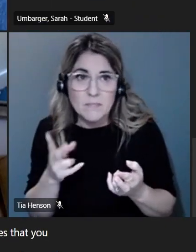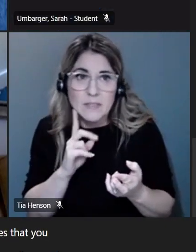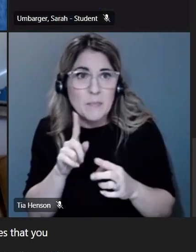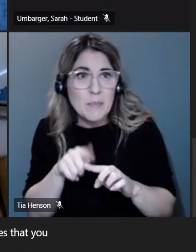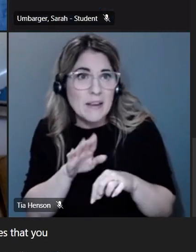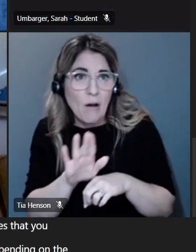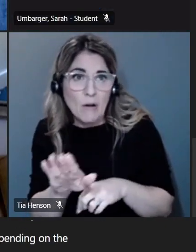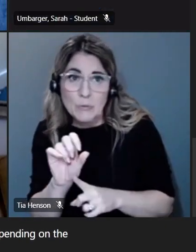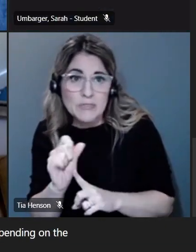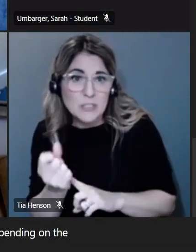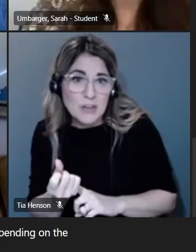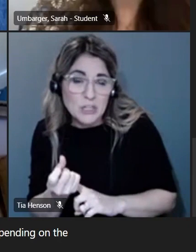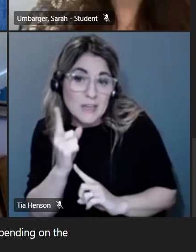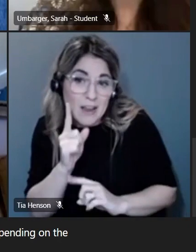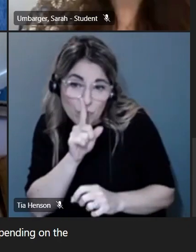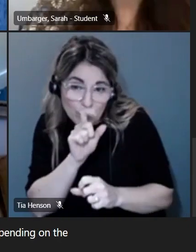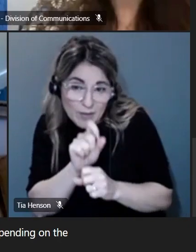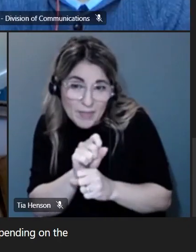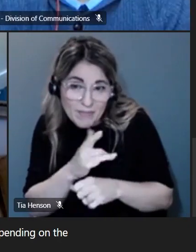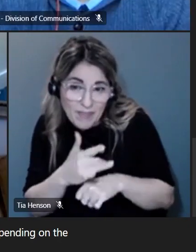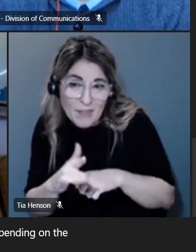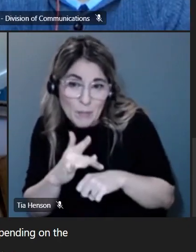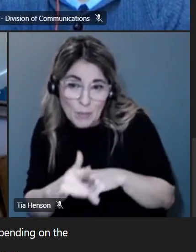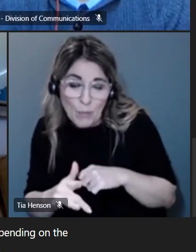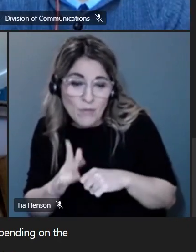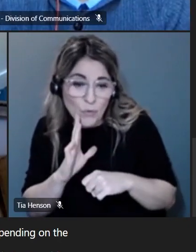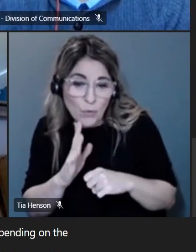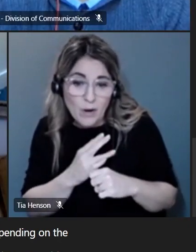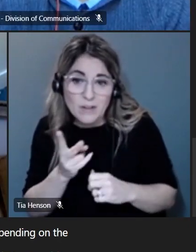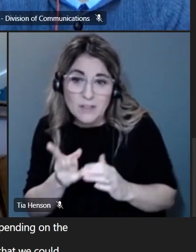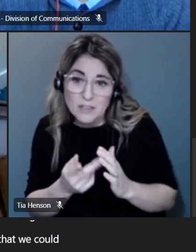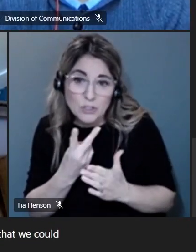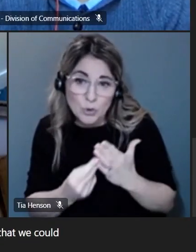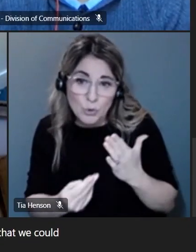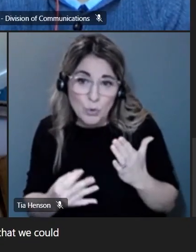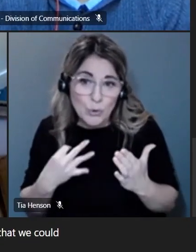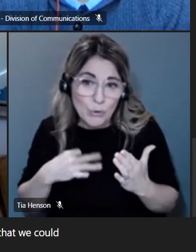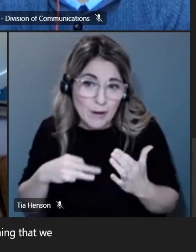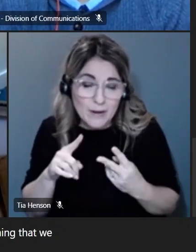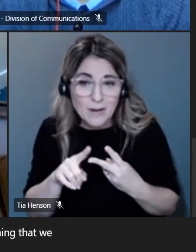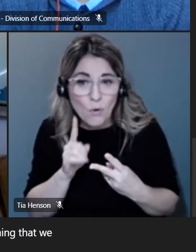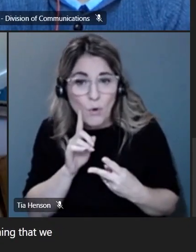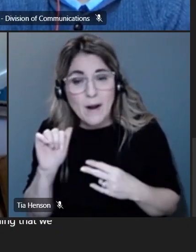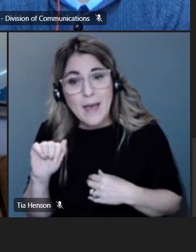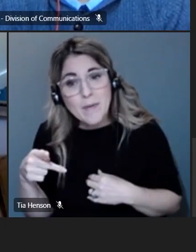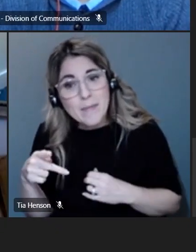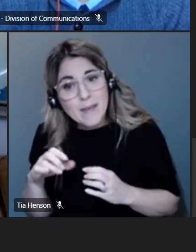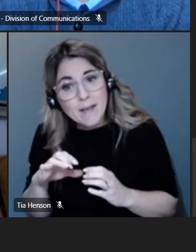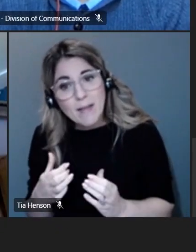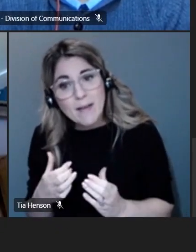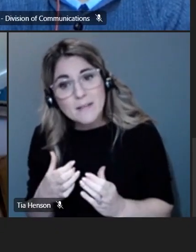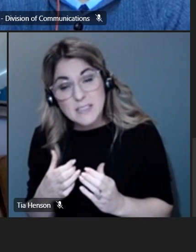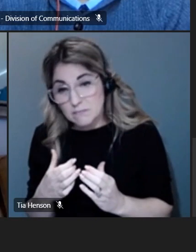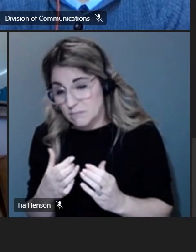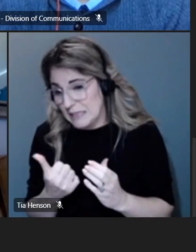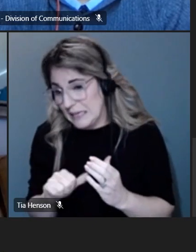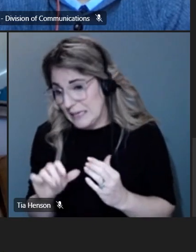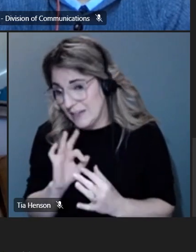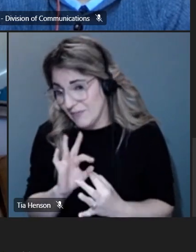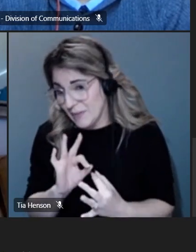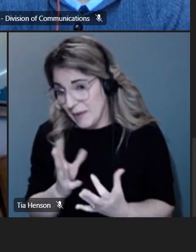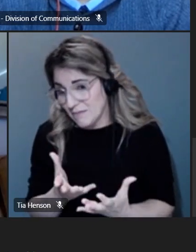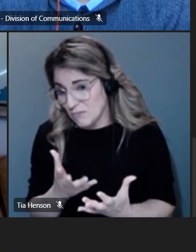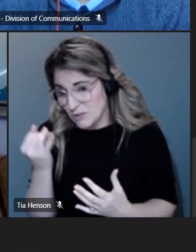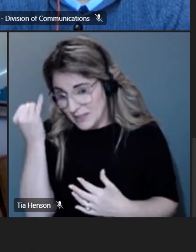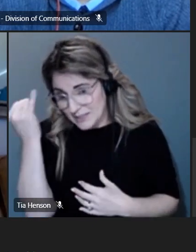situation so i think that would be something that we could do um if you have any feedback yeah that's that's just an